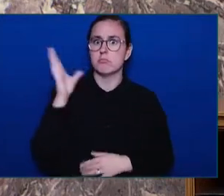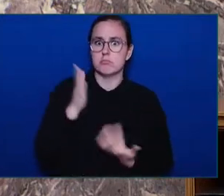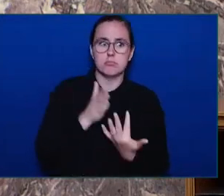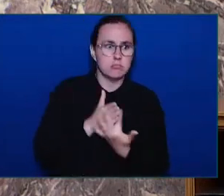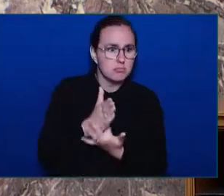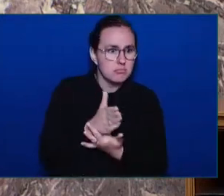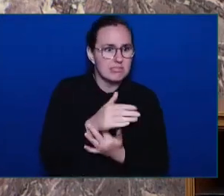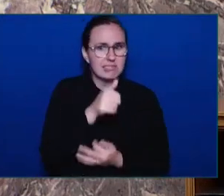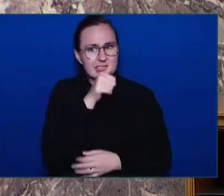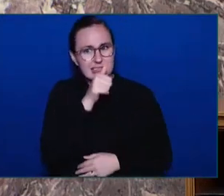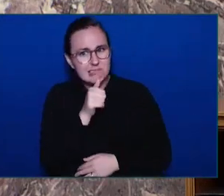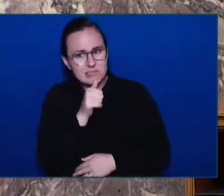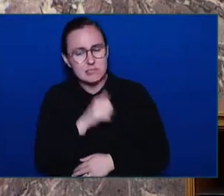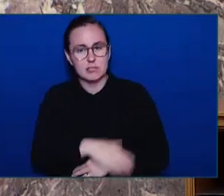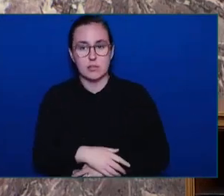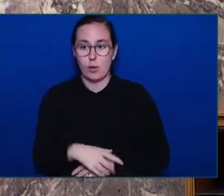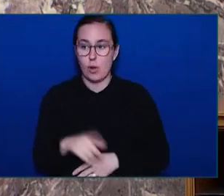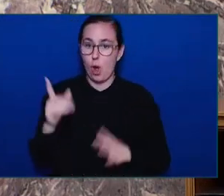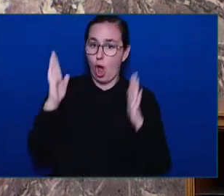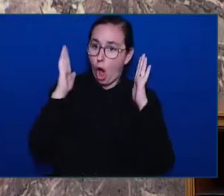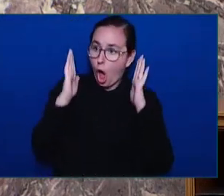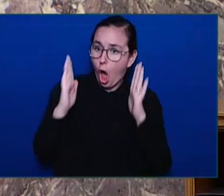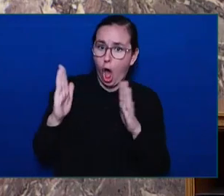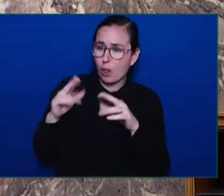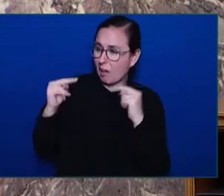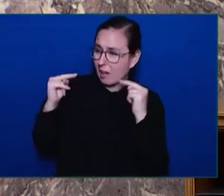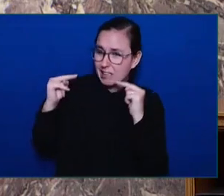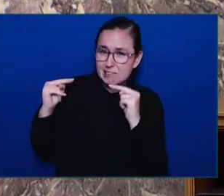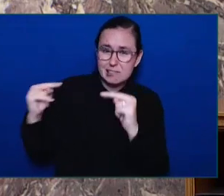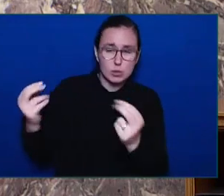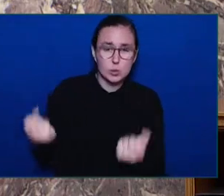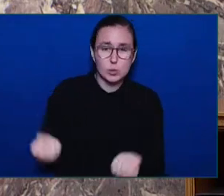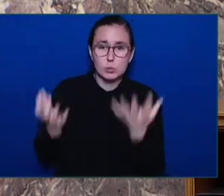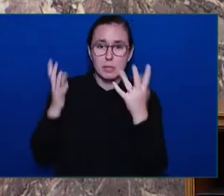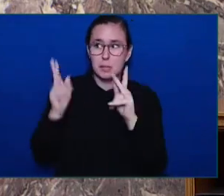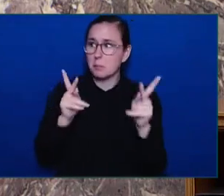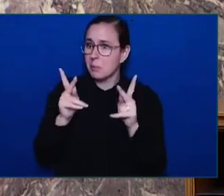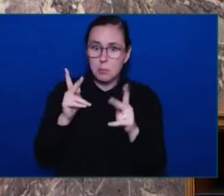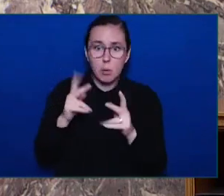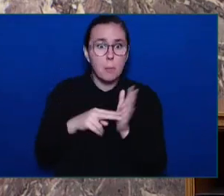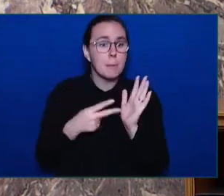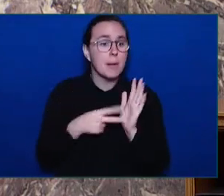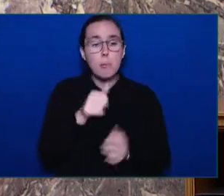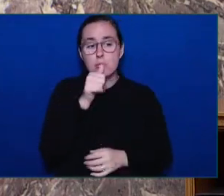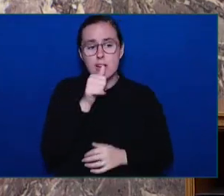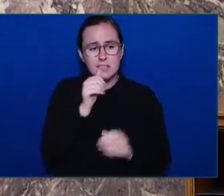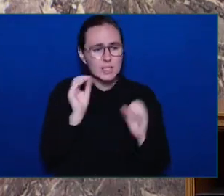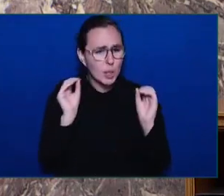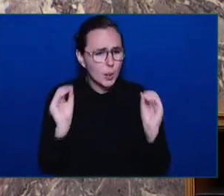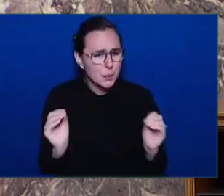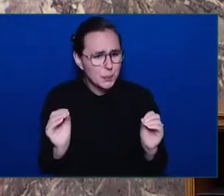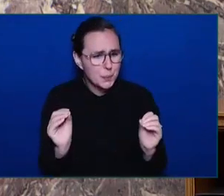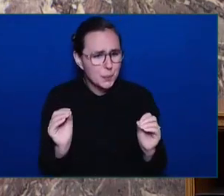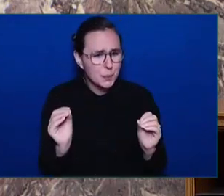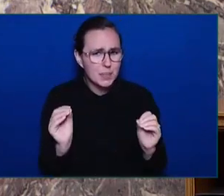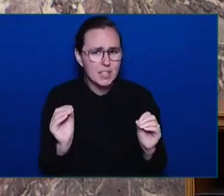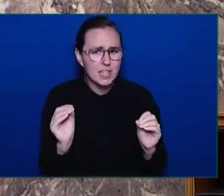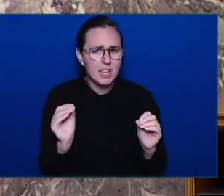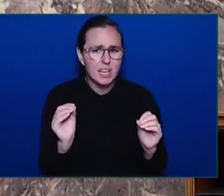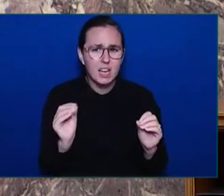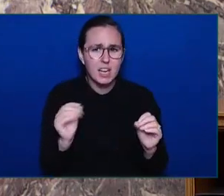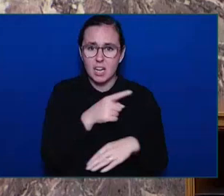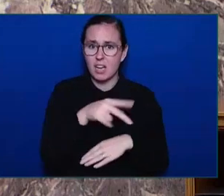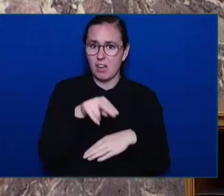privacy that make it impossible for them or any of the other patients to rest, get information,